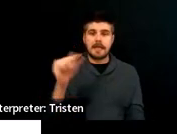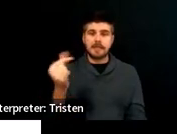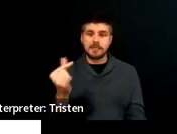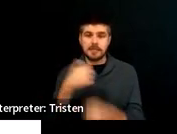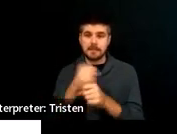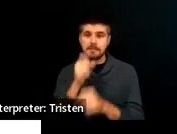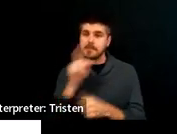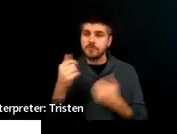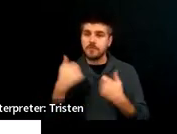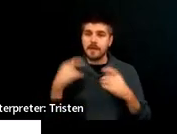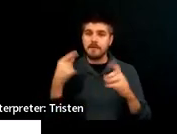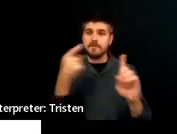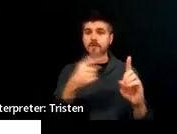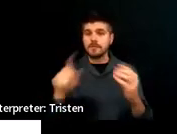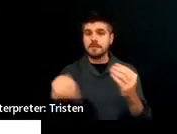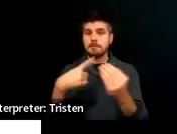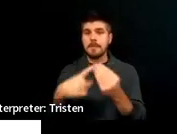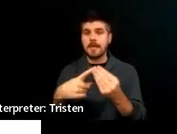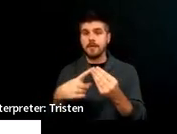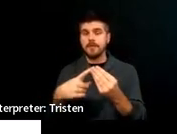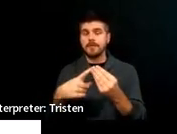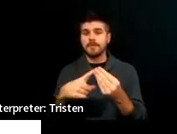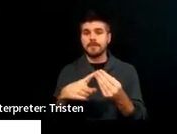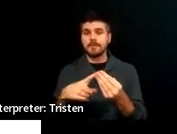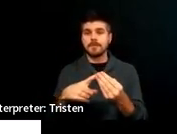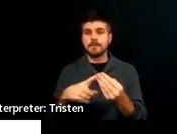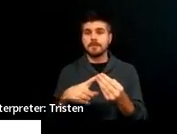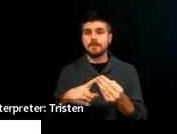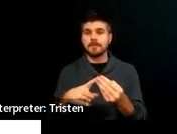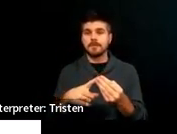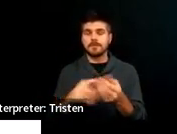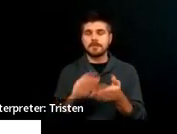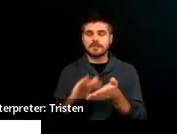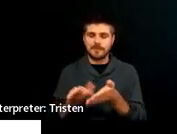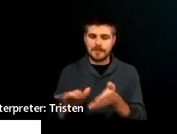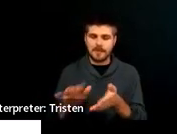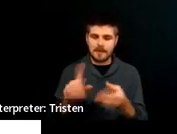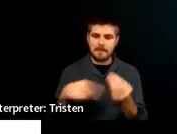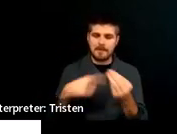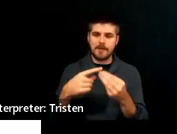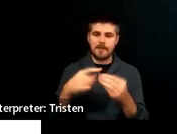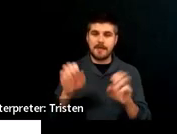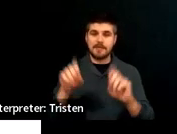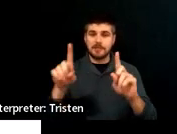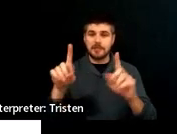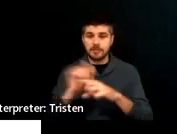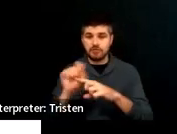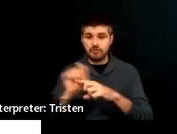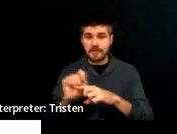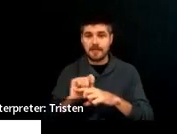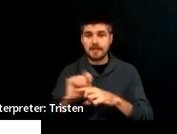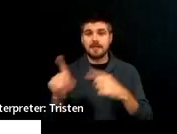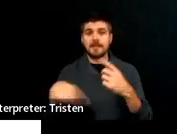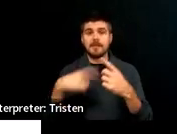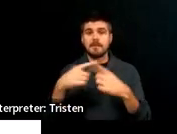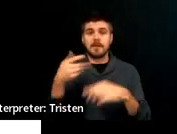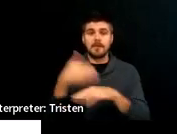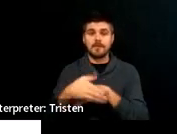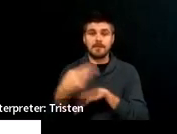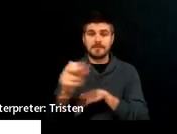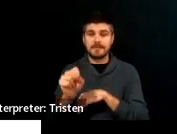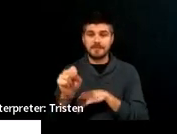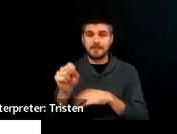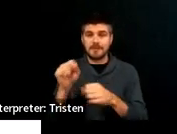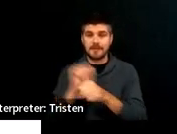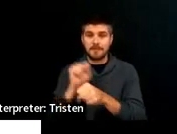goals about, pardon me, that there are goals about education training, post-secondary employment,